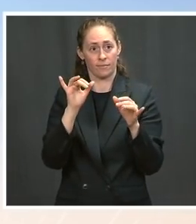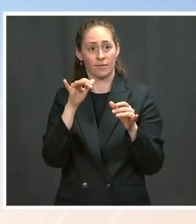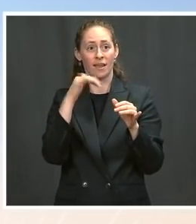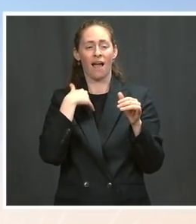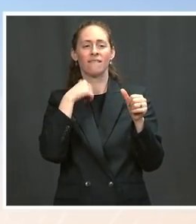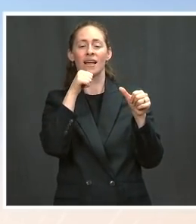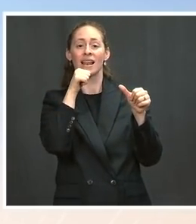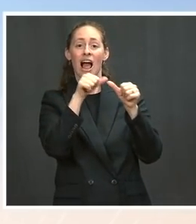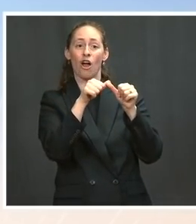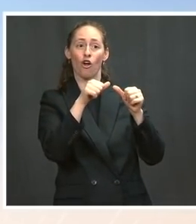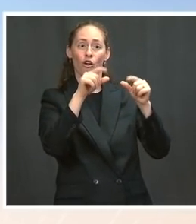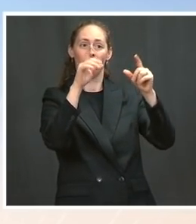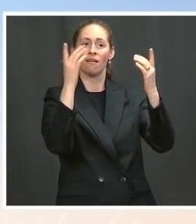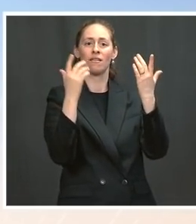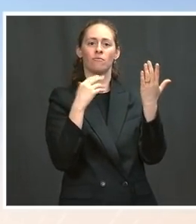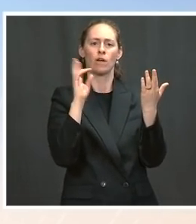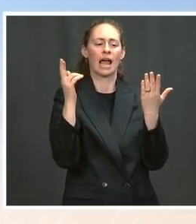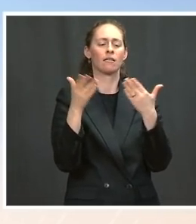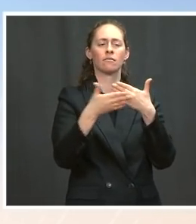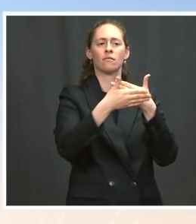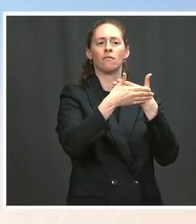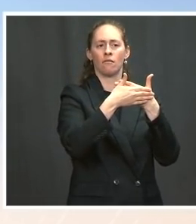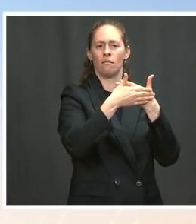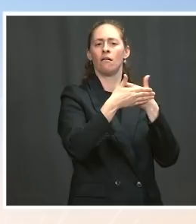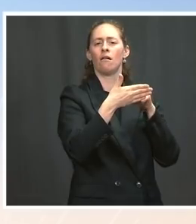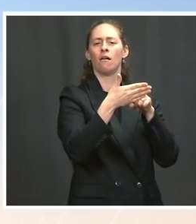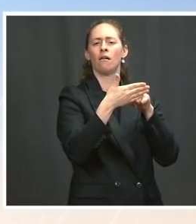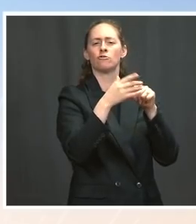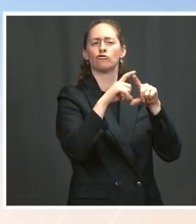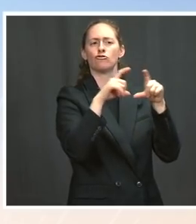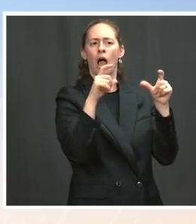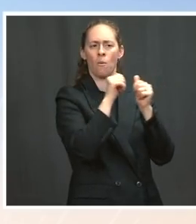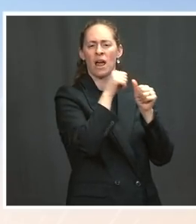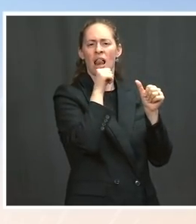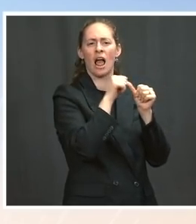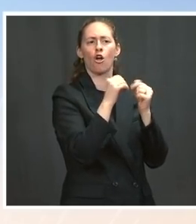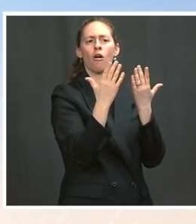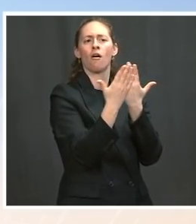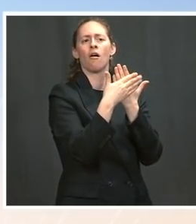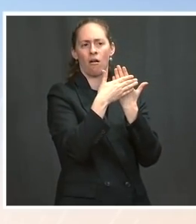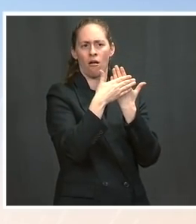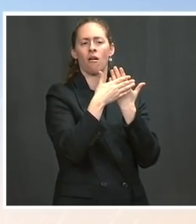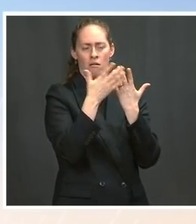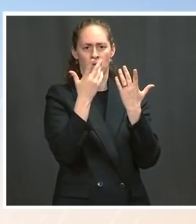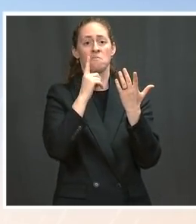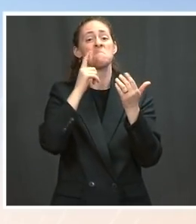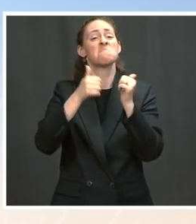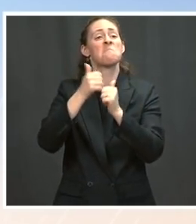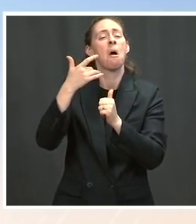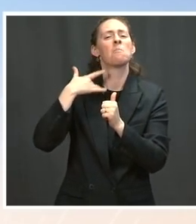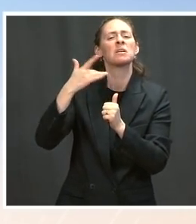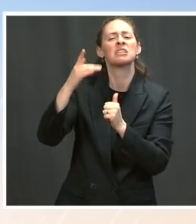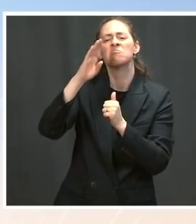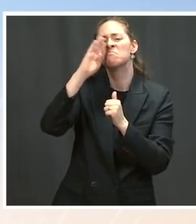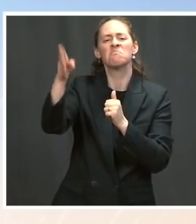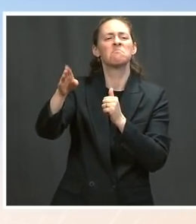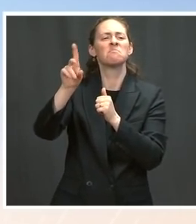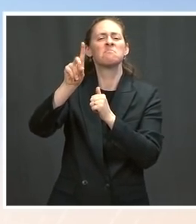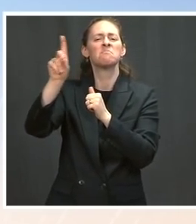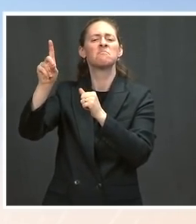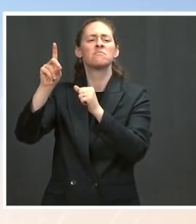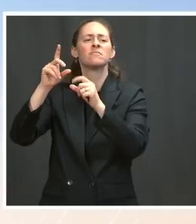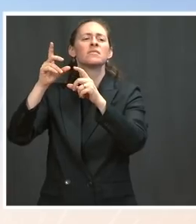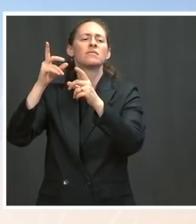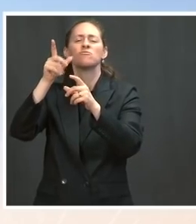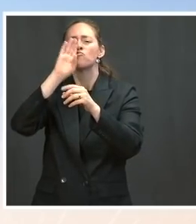made, of which there are a small percentage of these checks that are actually physical checks. But it was just a letter that went out with them,